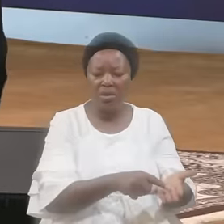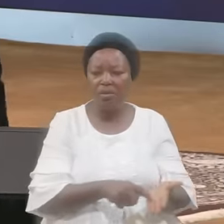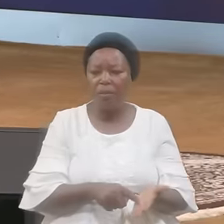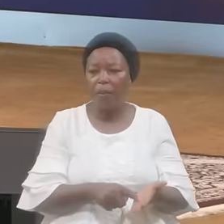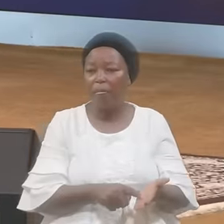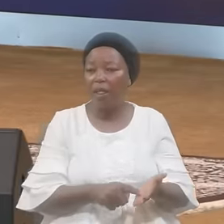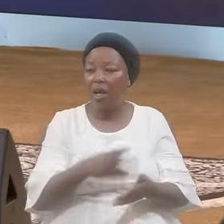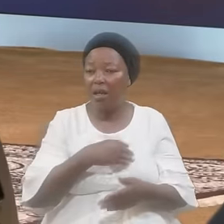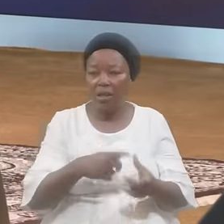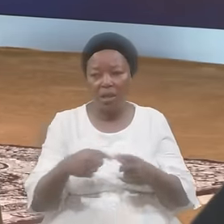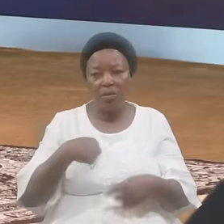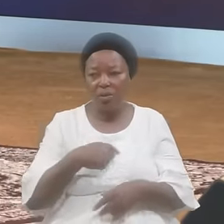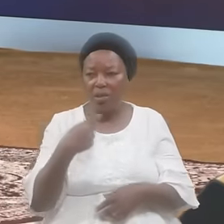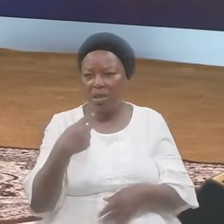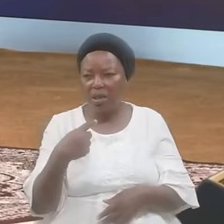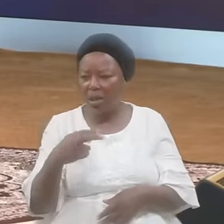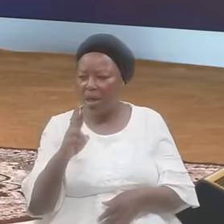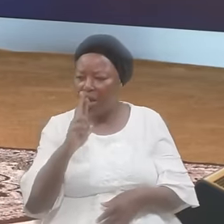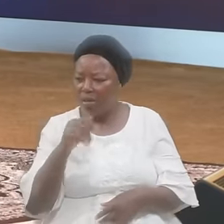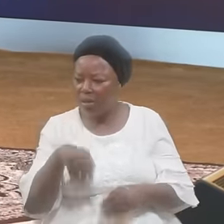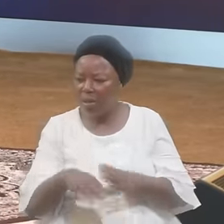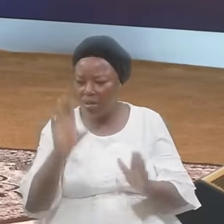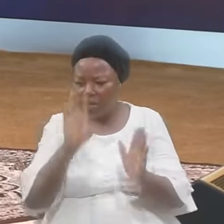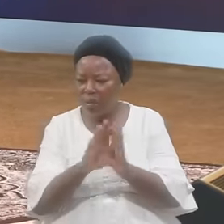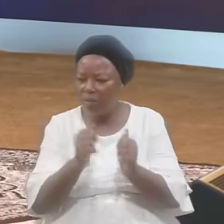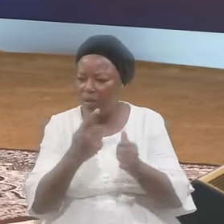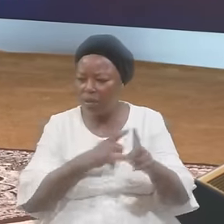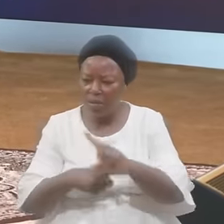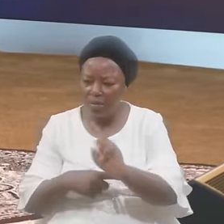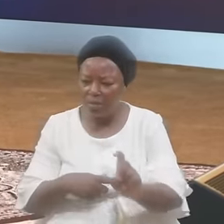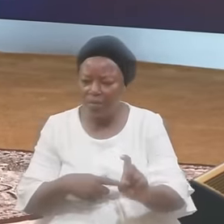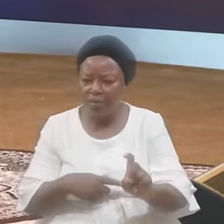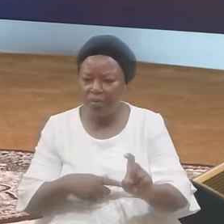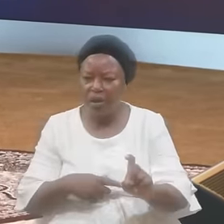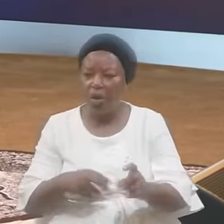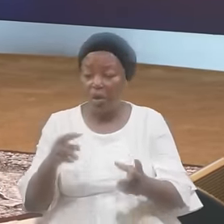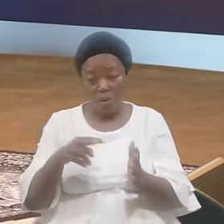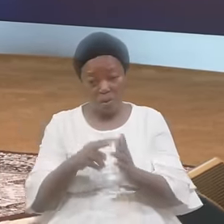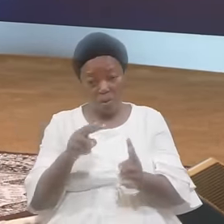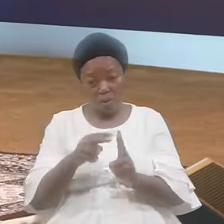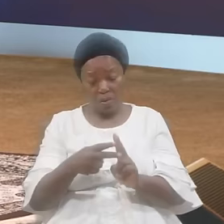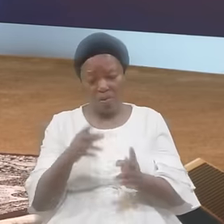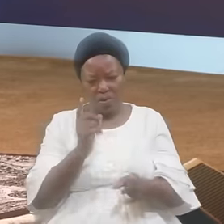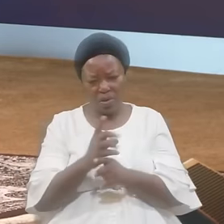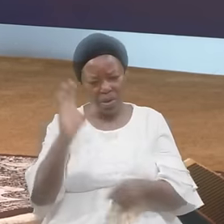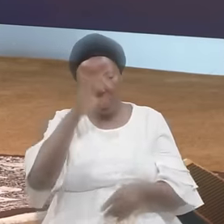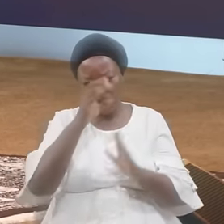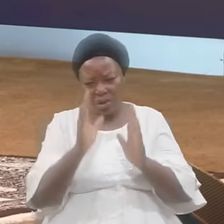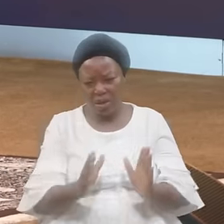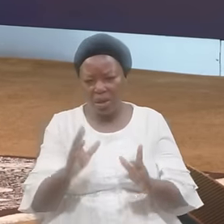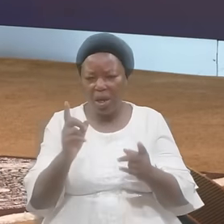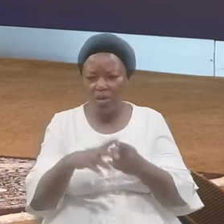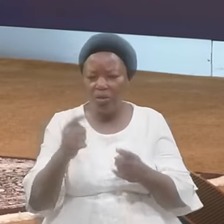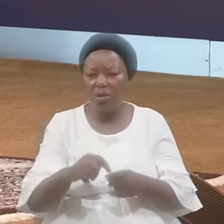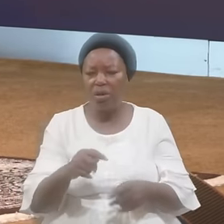And we say Are you in Covenant With the Lord Or are you A stranger To the